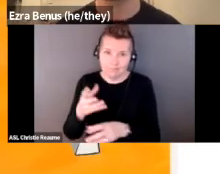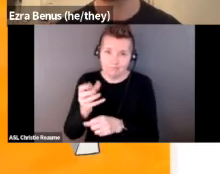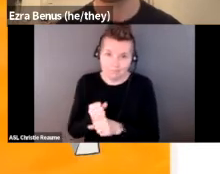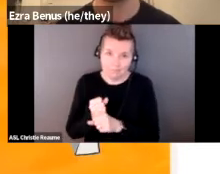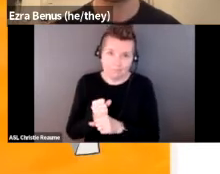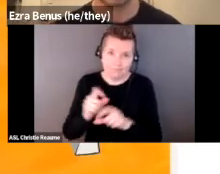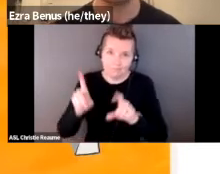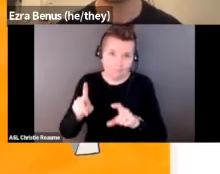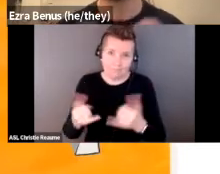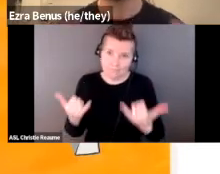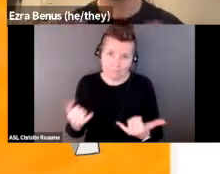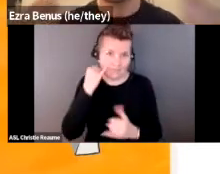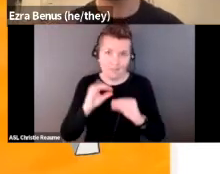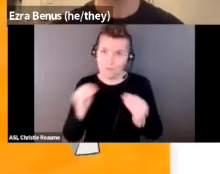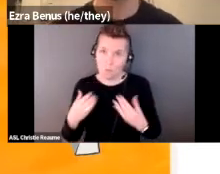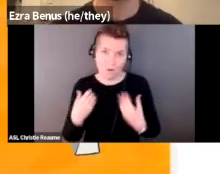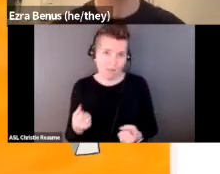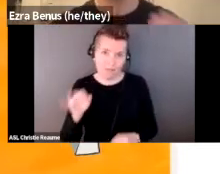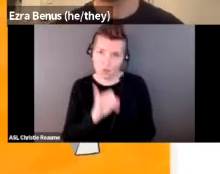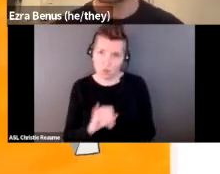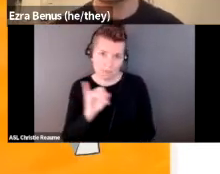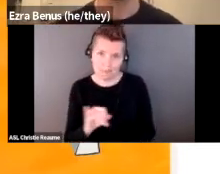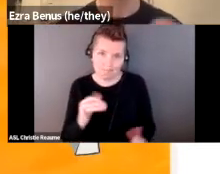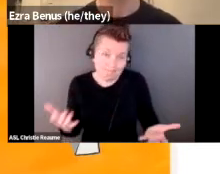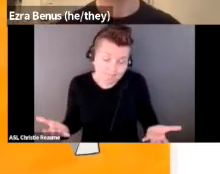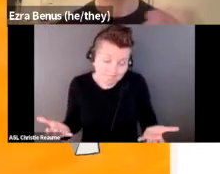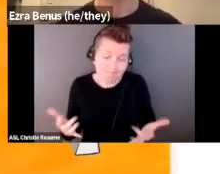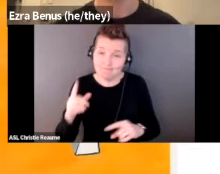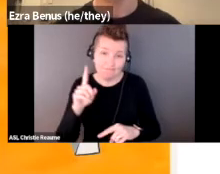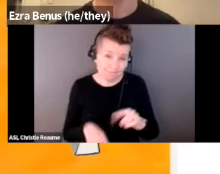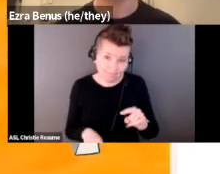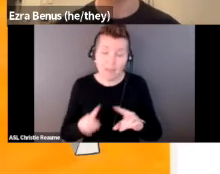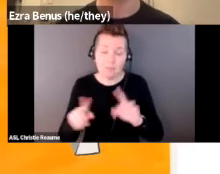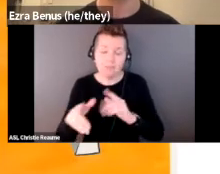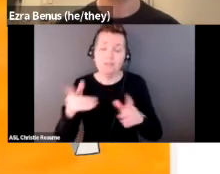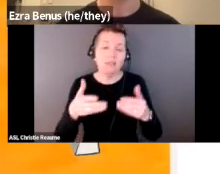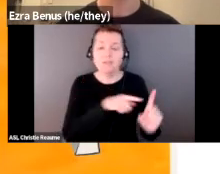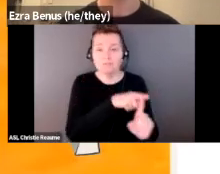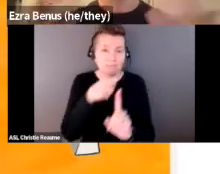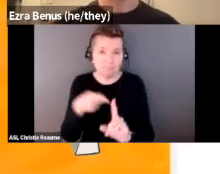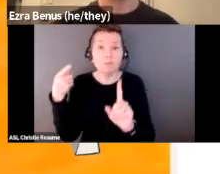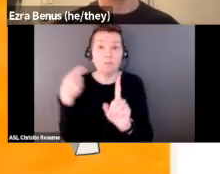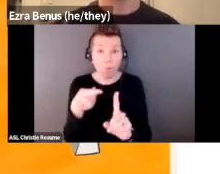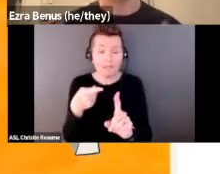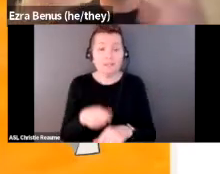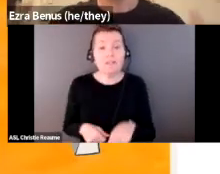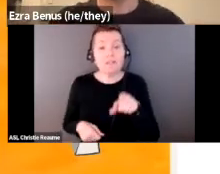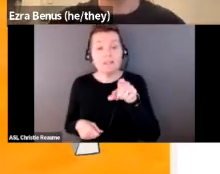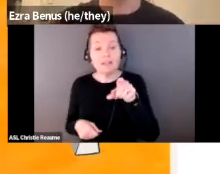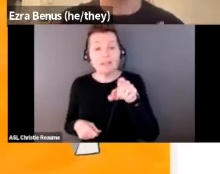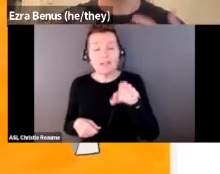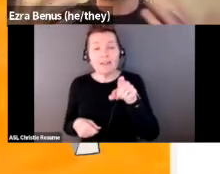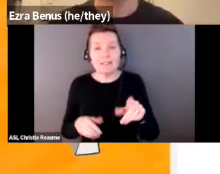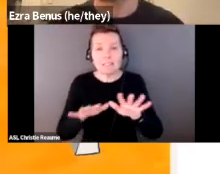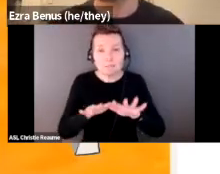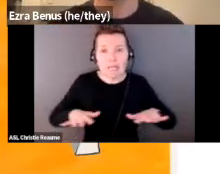it's pretty bad. But the point here is also was some illustration of the spaces of the outings